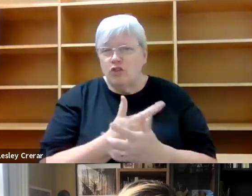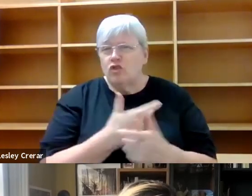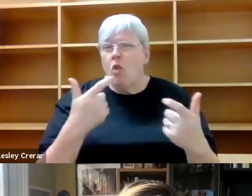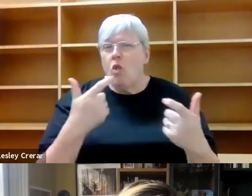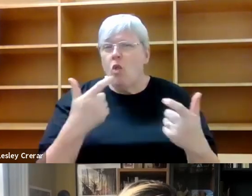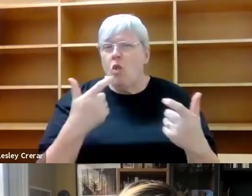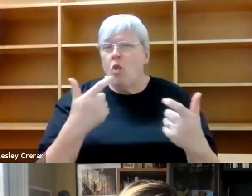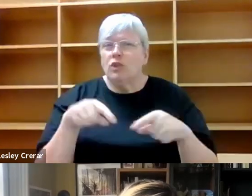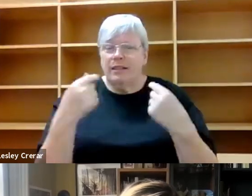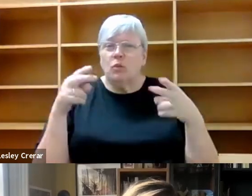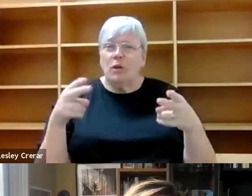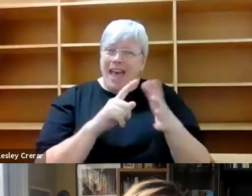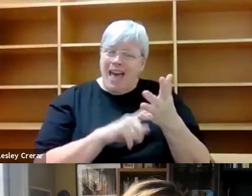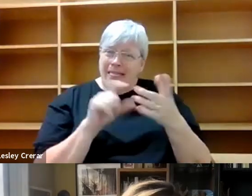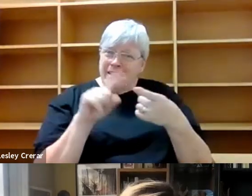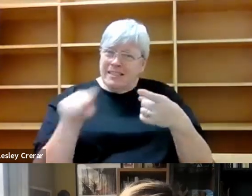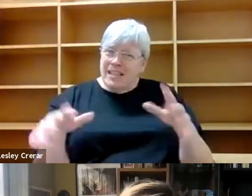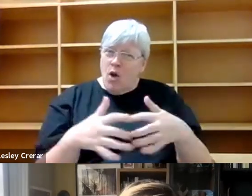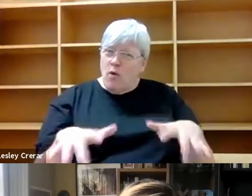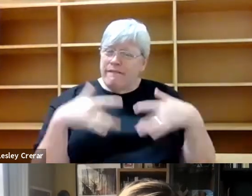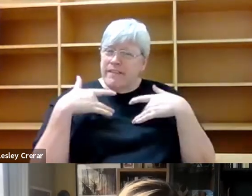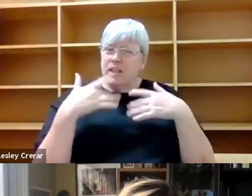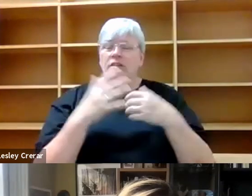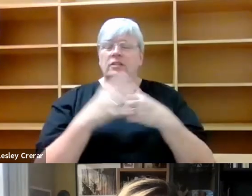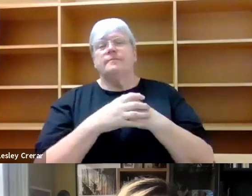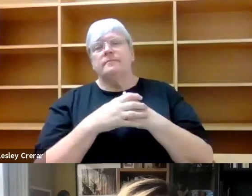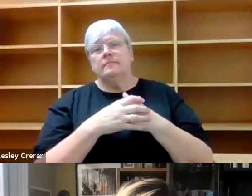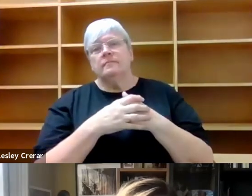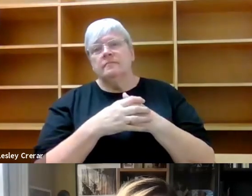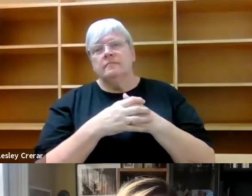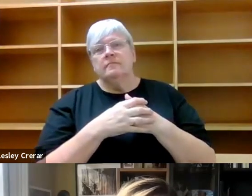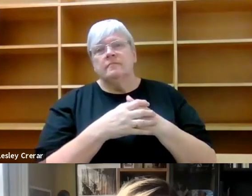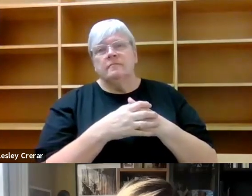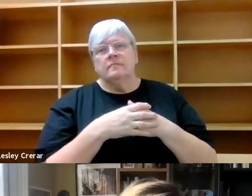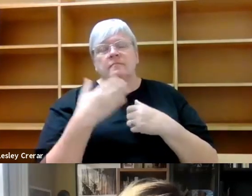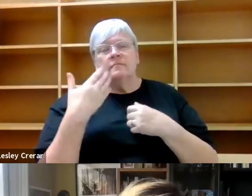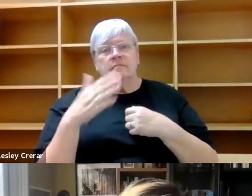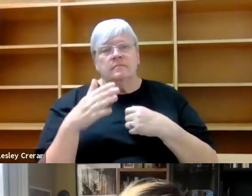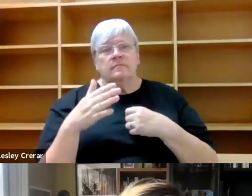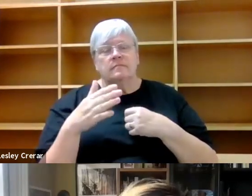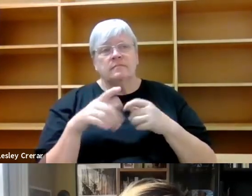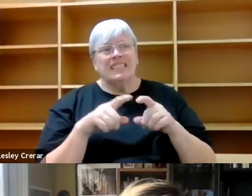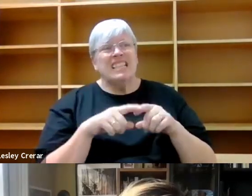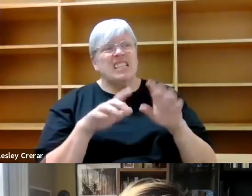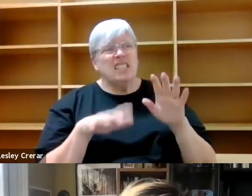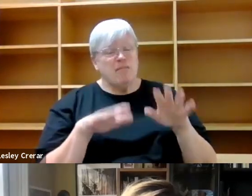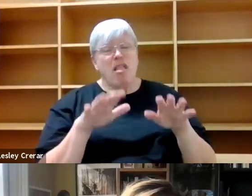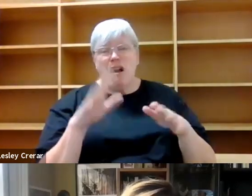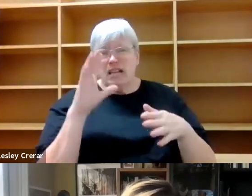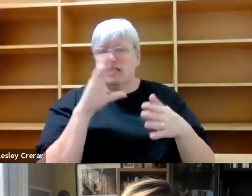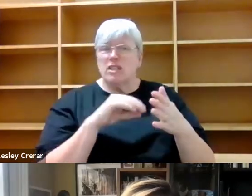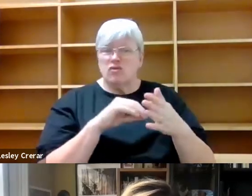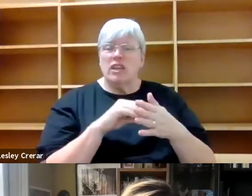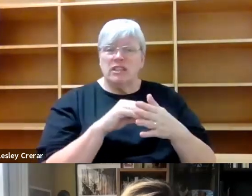Um, Alice, how did you find it? Yeah, so I had a sort of similar experience in that